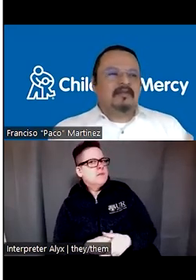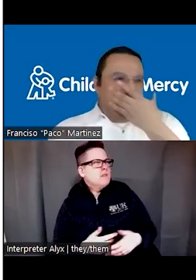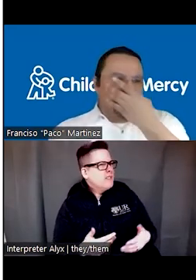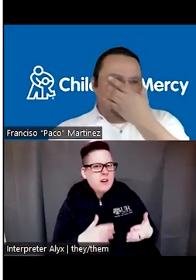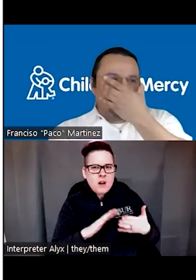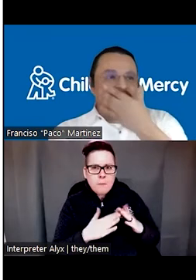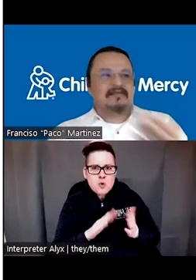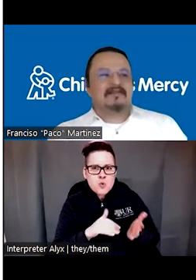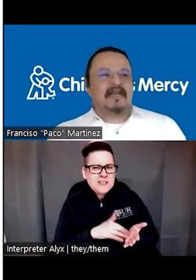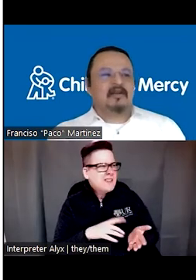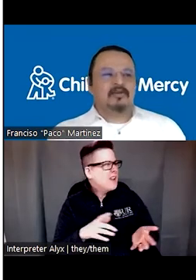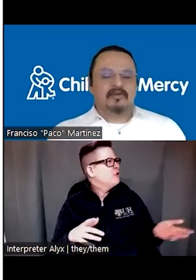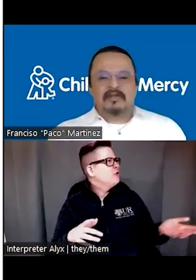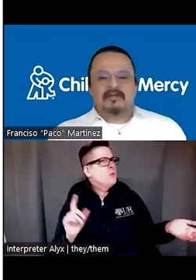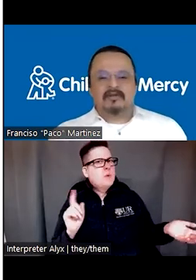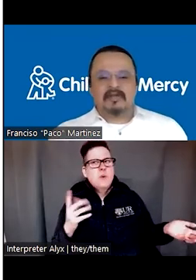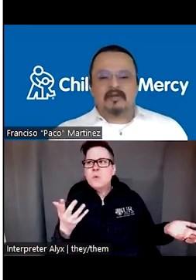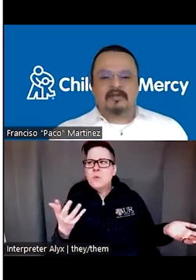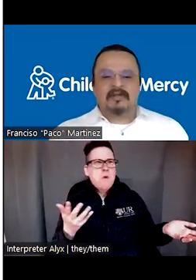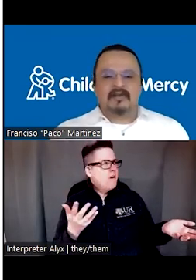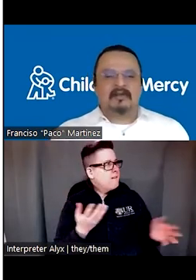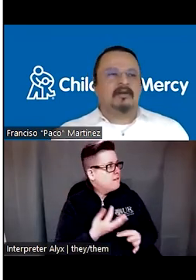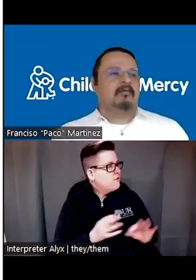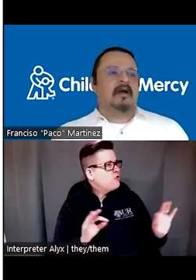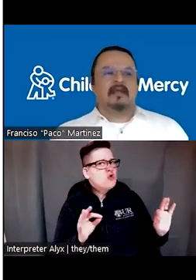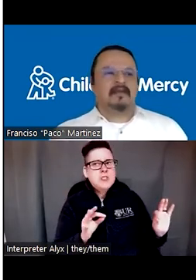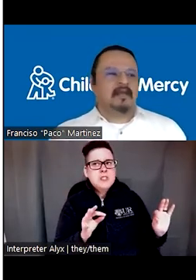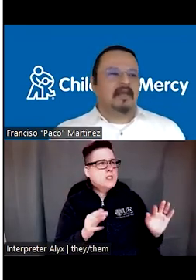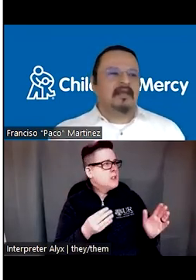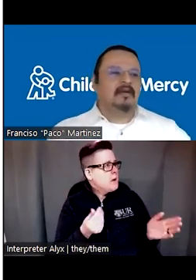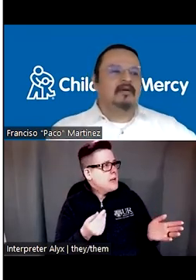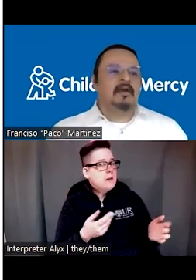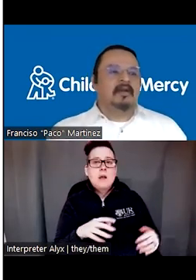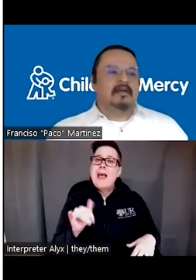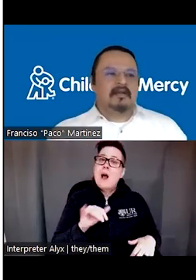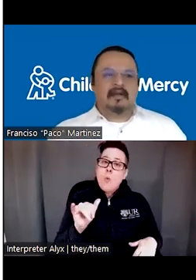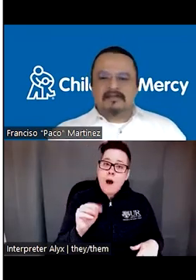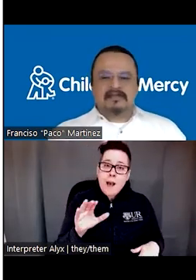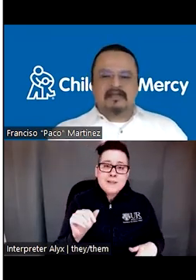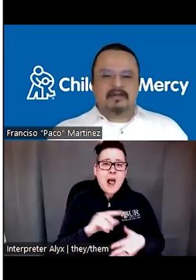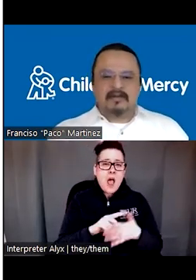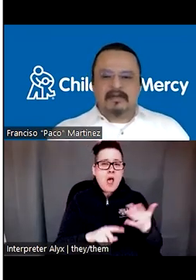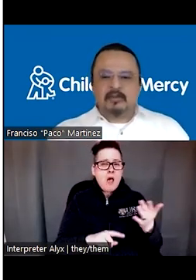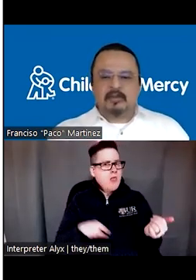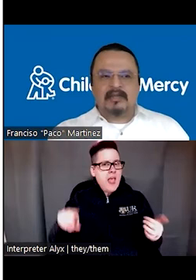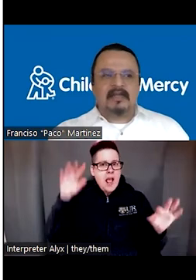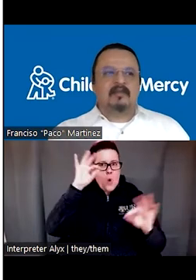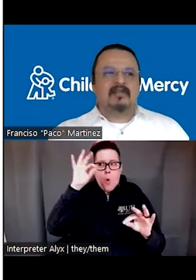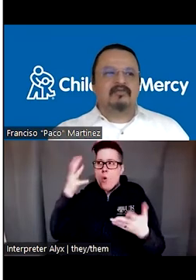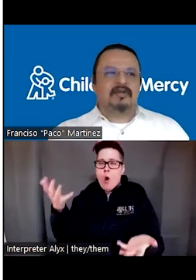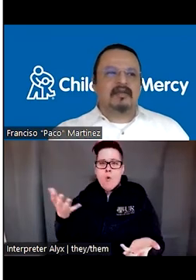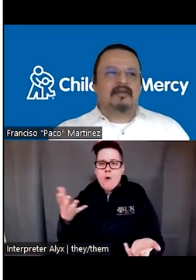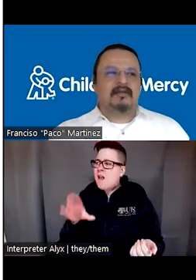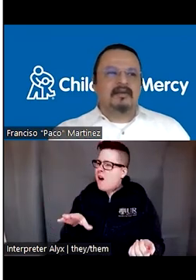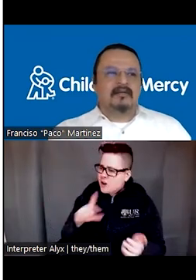even know that they have that, that opportunity to use a community center or YMCA or that there are things that they don't even need to pay that